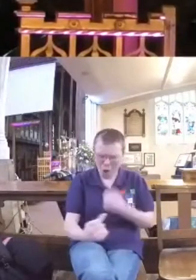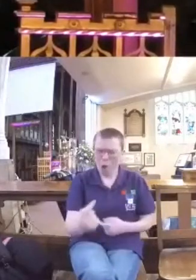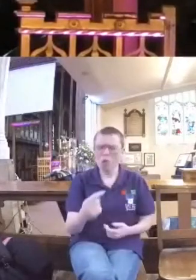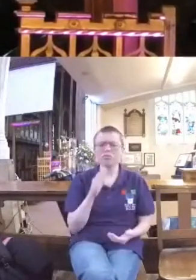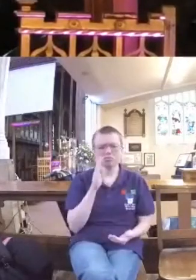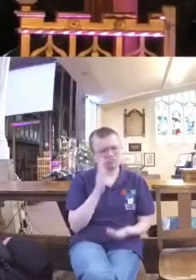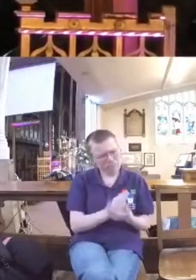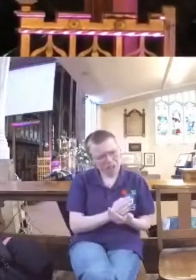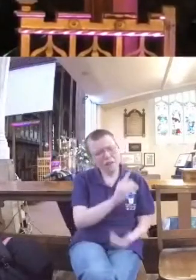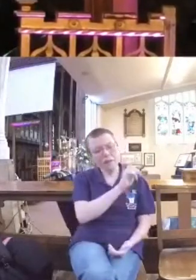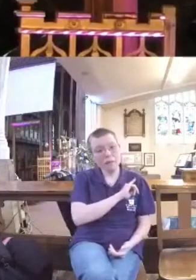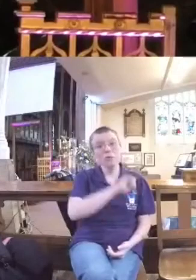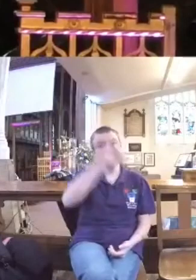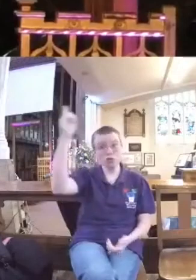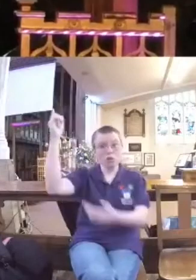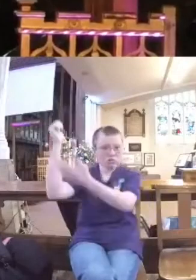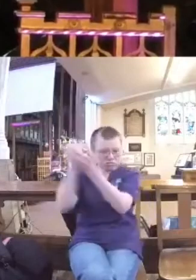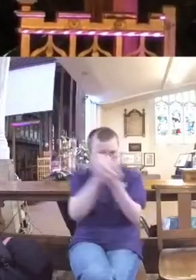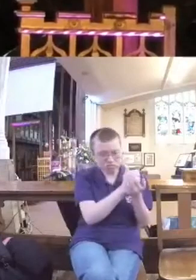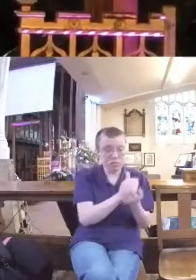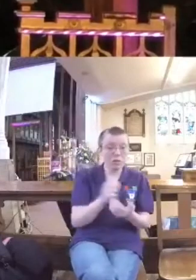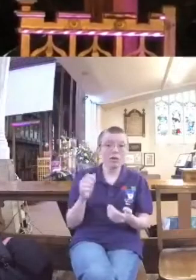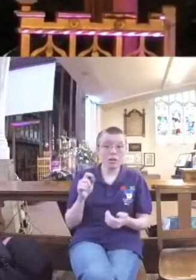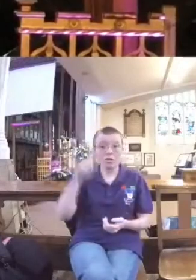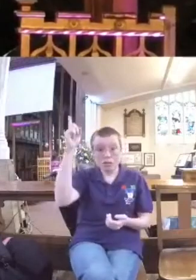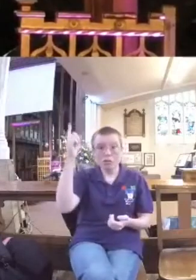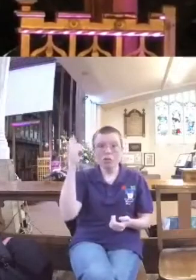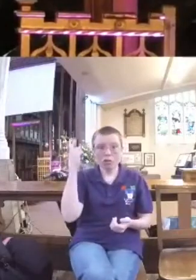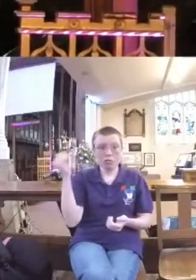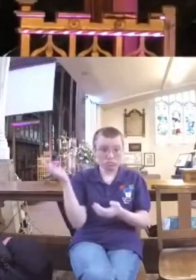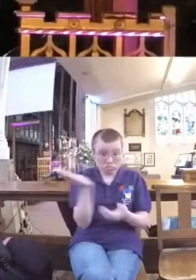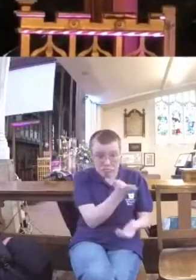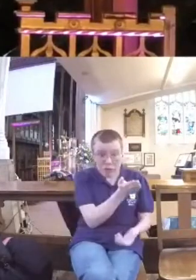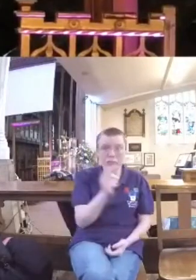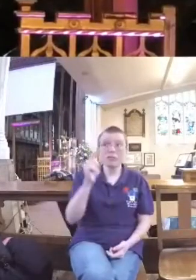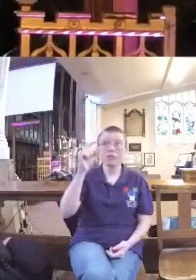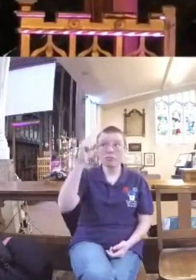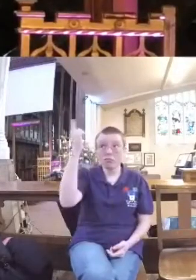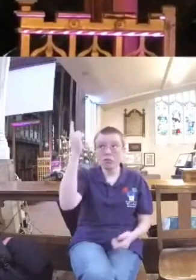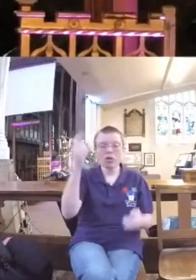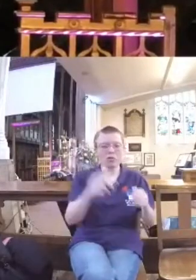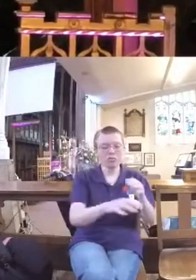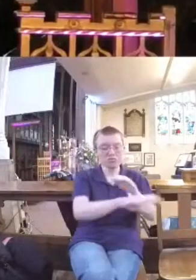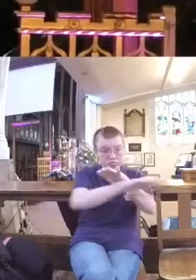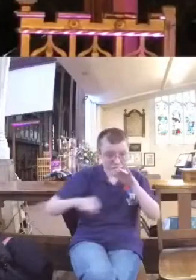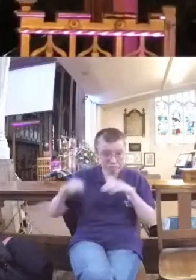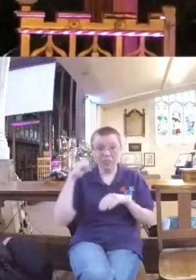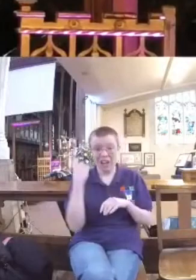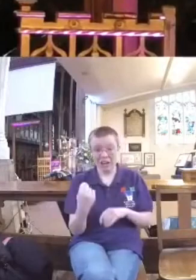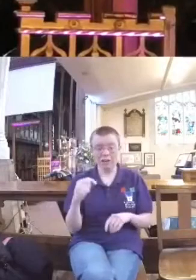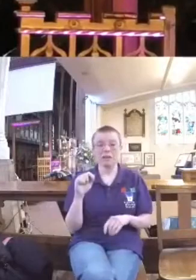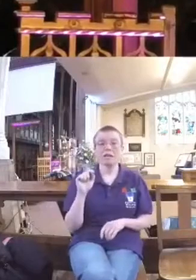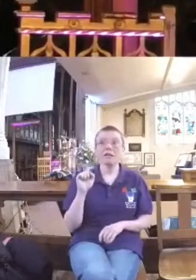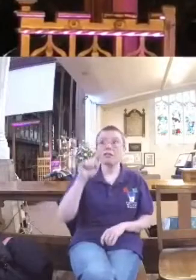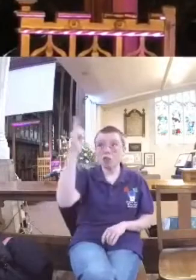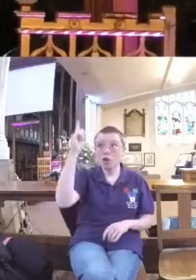of God. And as God gives, he can also take away. He is the king of kings.